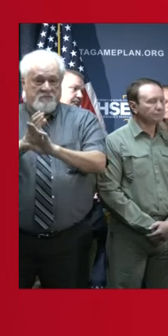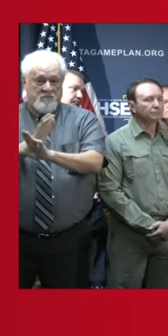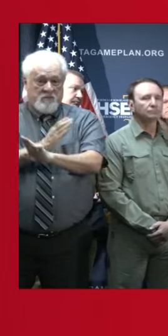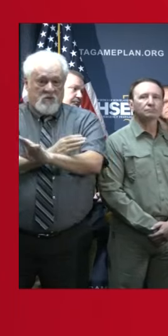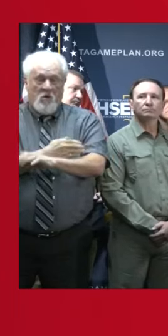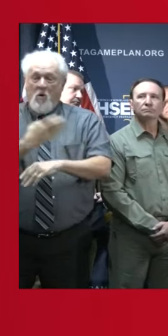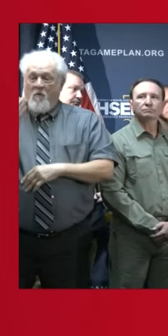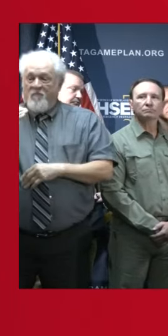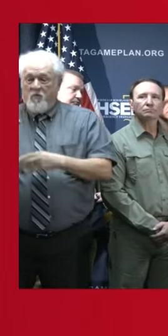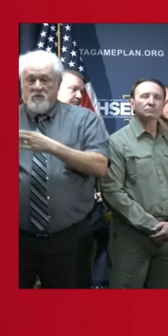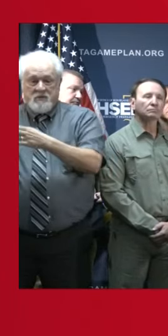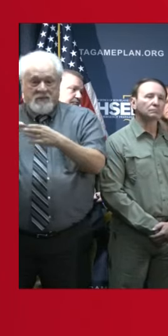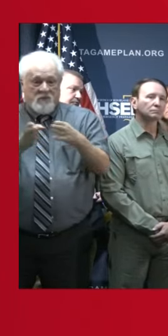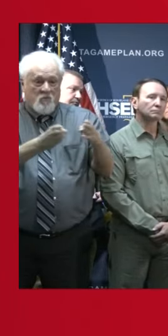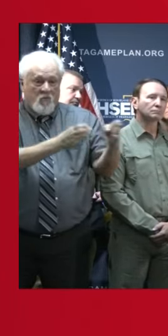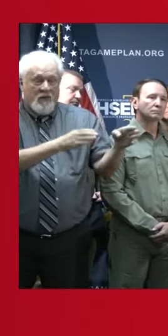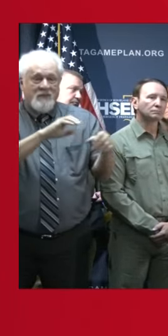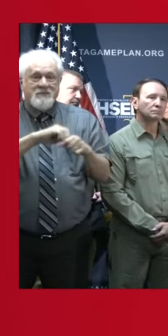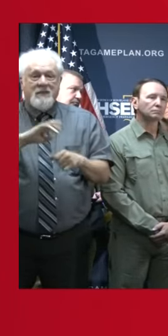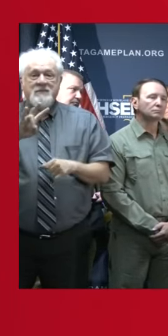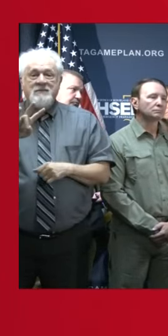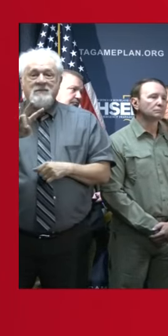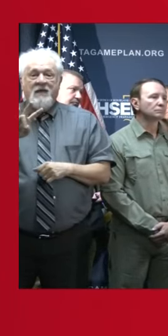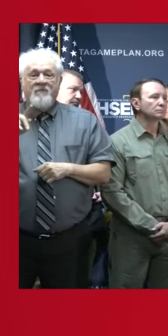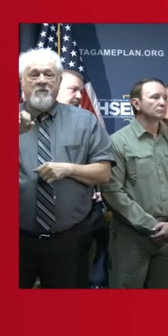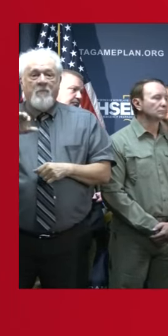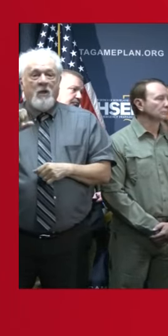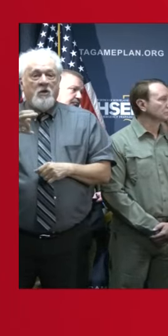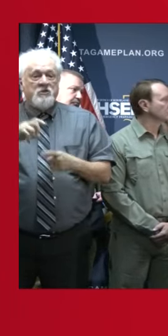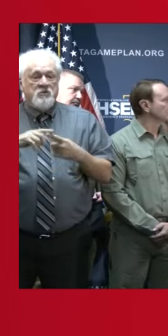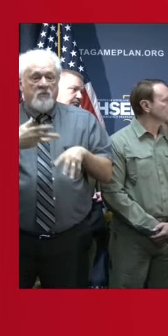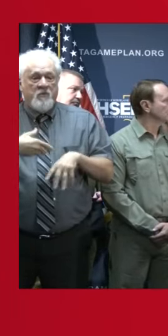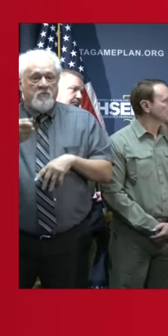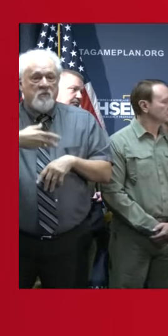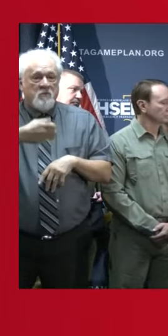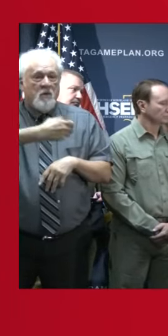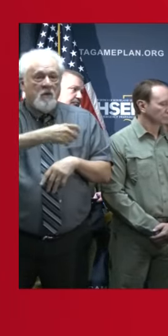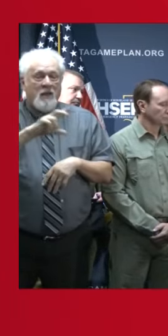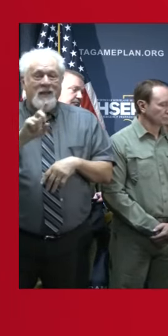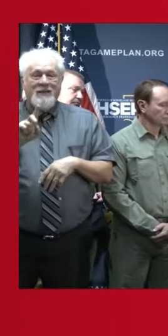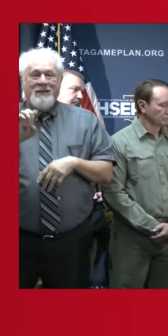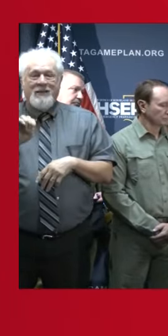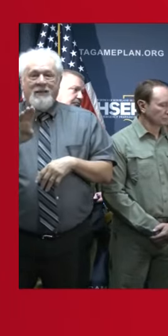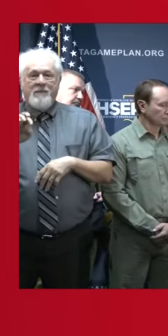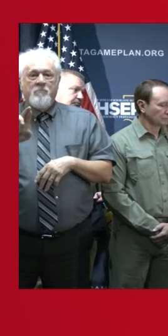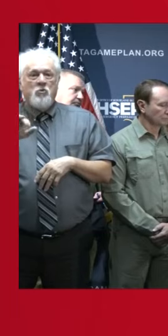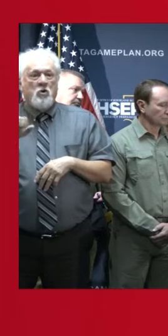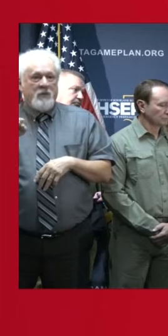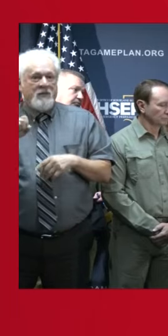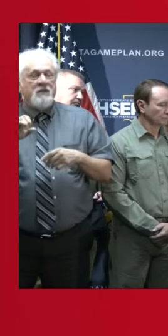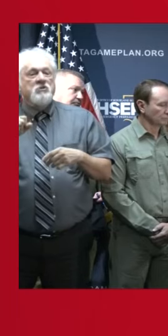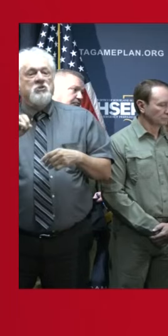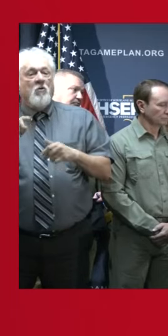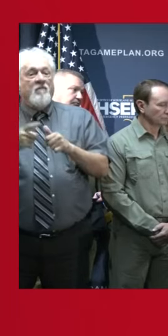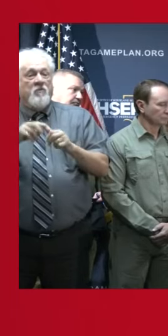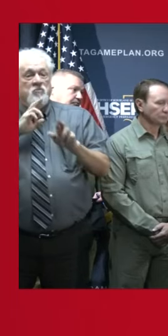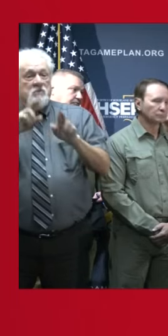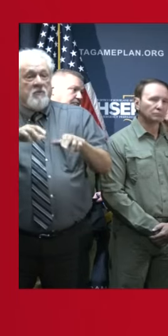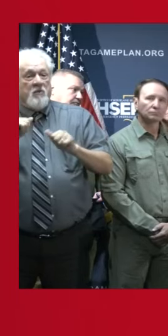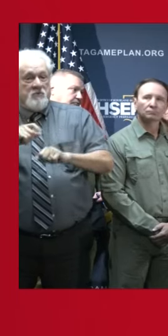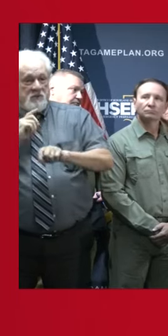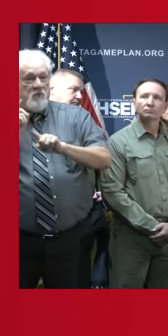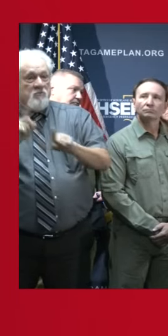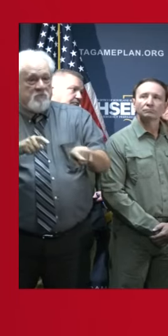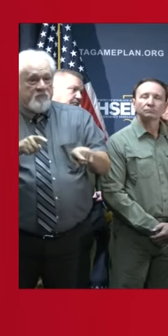clearance teams across seven parishes to assist with debris removal and clearing roads for our first responders can respond to the storm. Additionally,